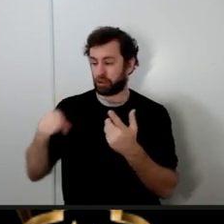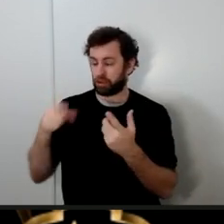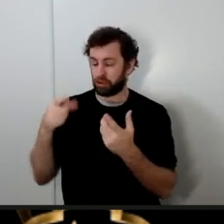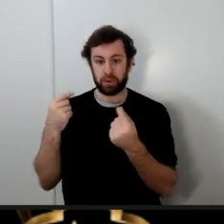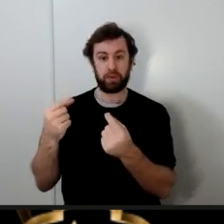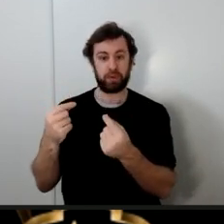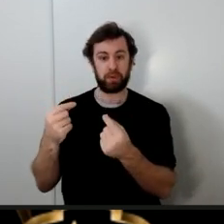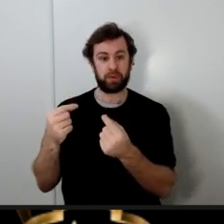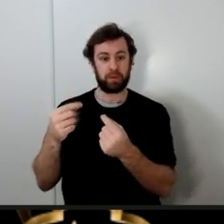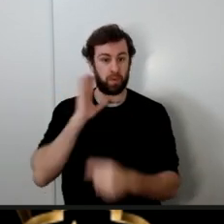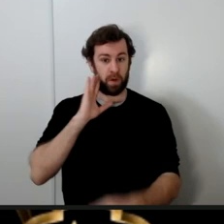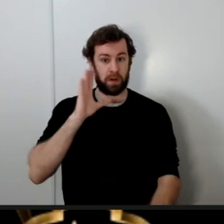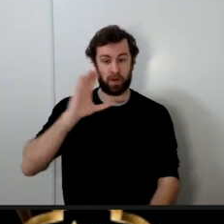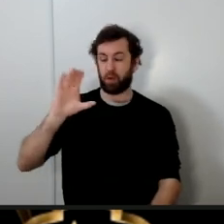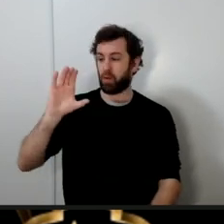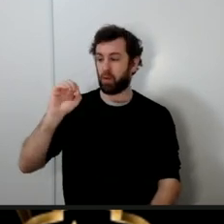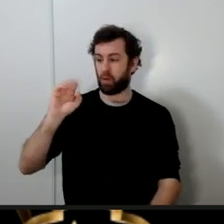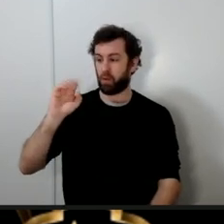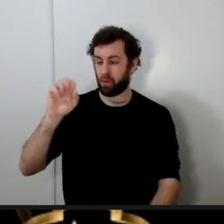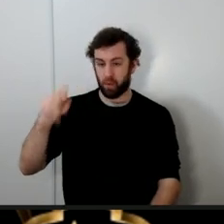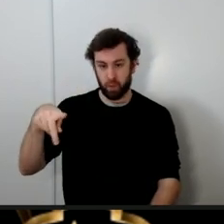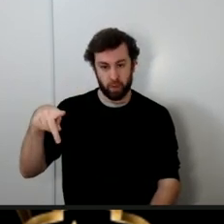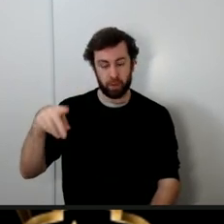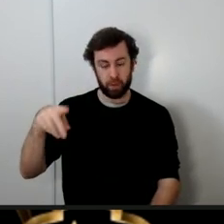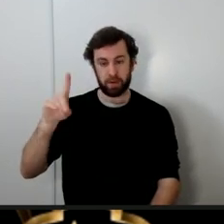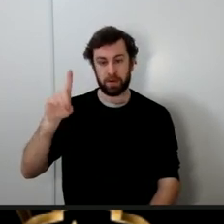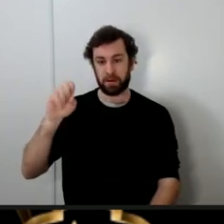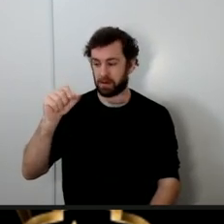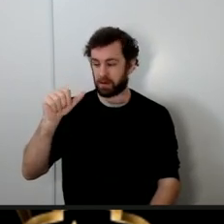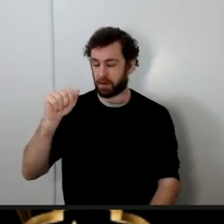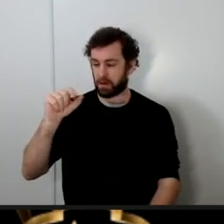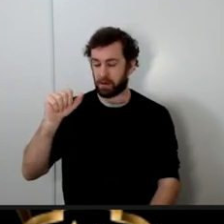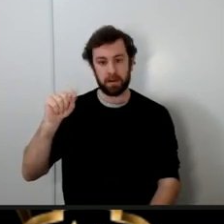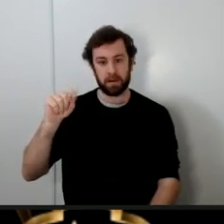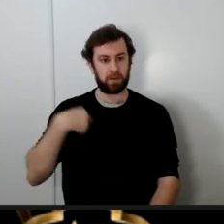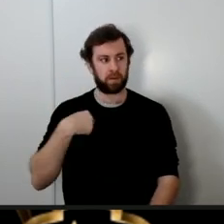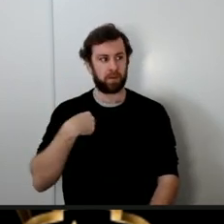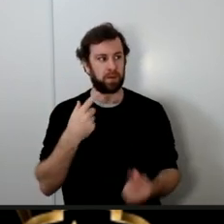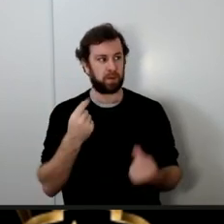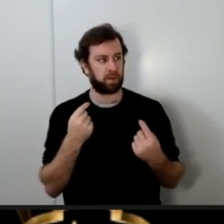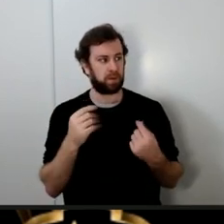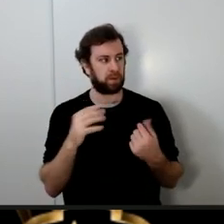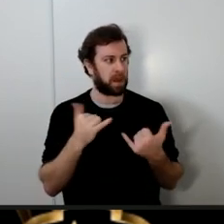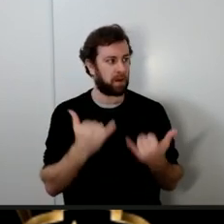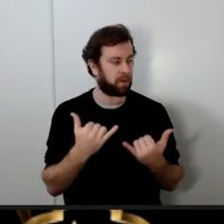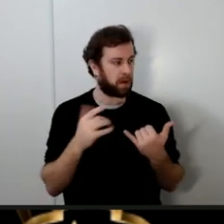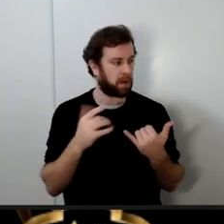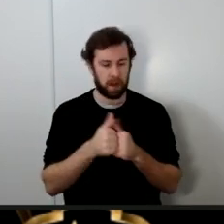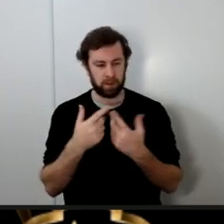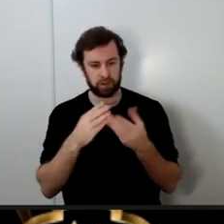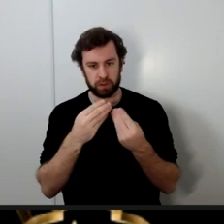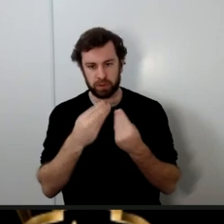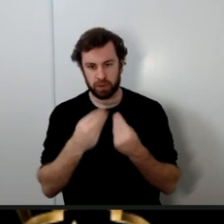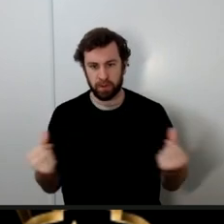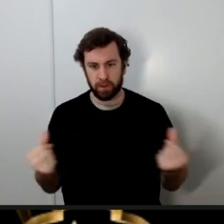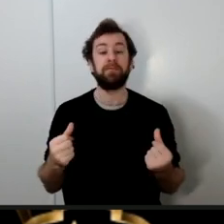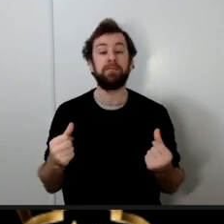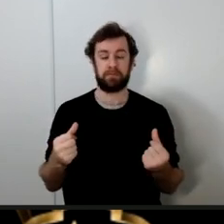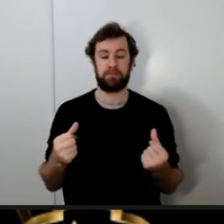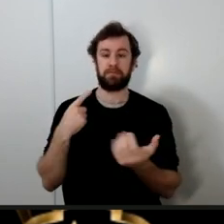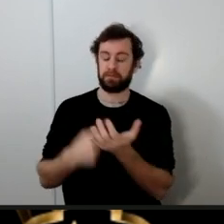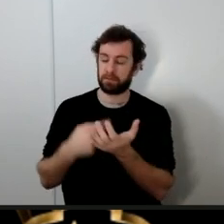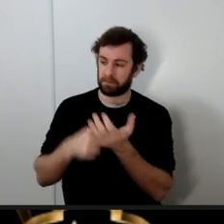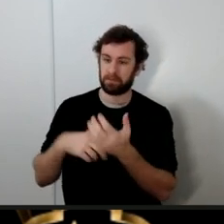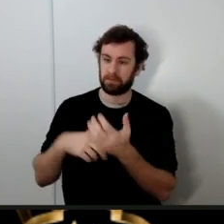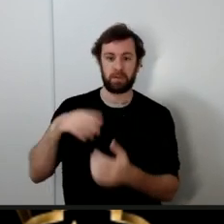the caliphate has been usurped what do we do about that he was speaking to Salman speaking to